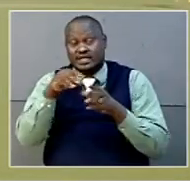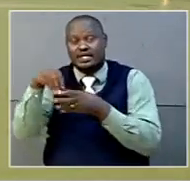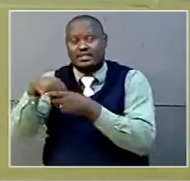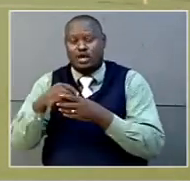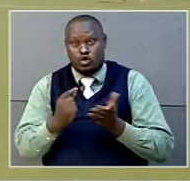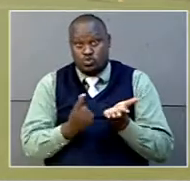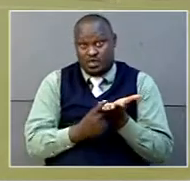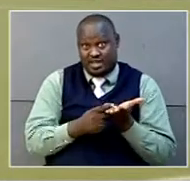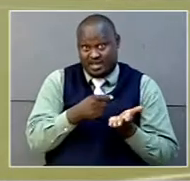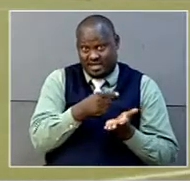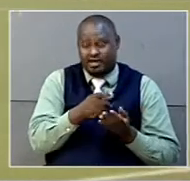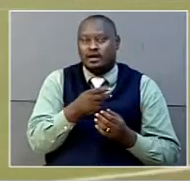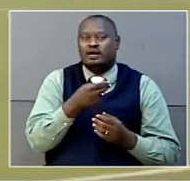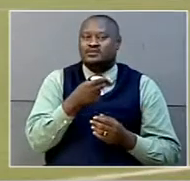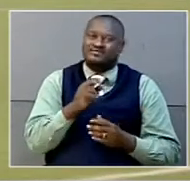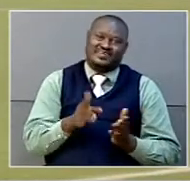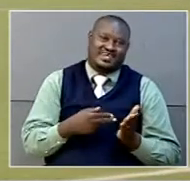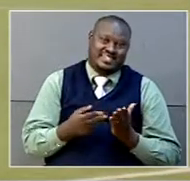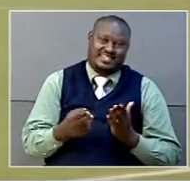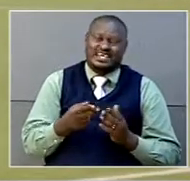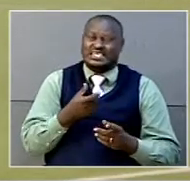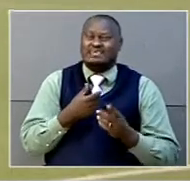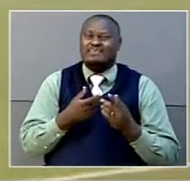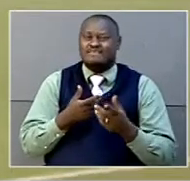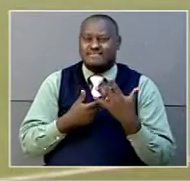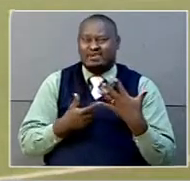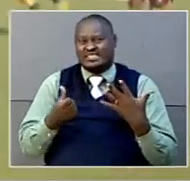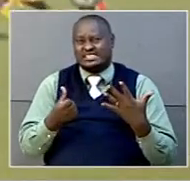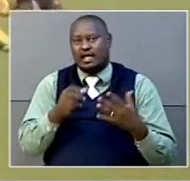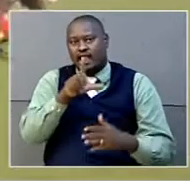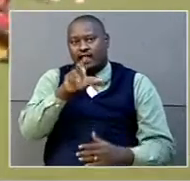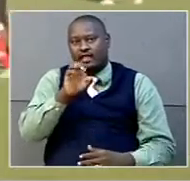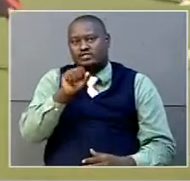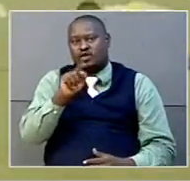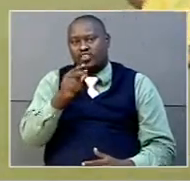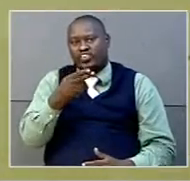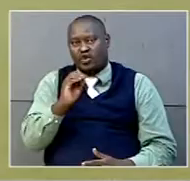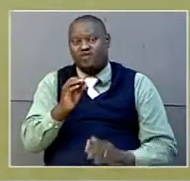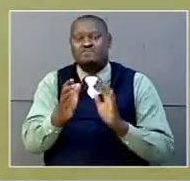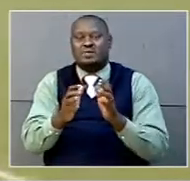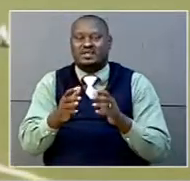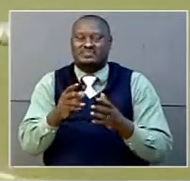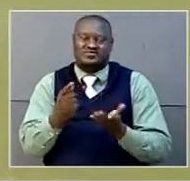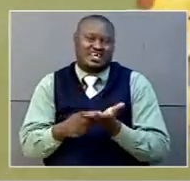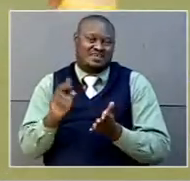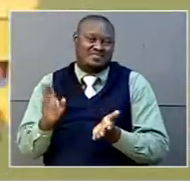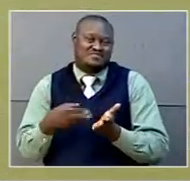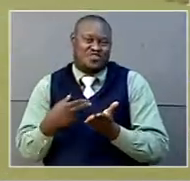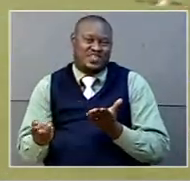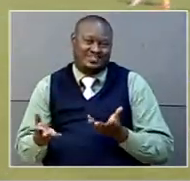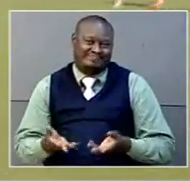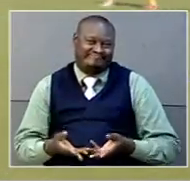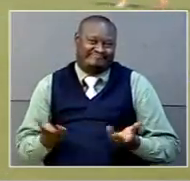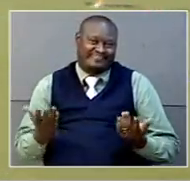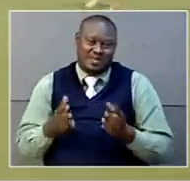in the Ugandan game, the Hupos lost 6-5 to Lesotho after a growing game. Uganda lost at a knockout stage after